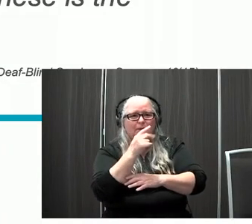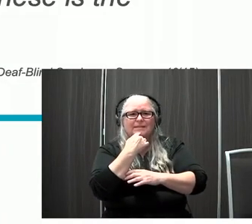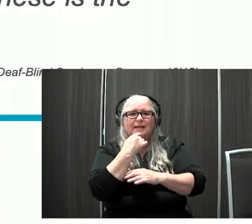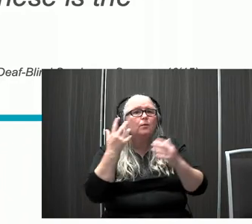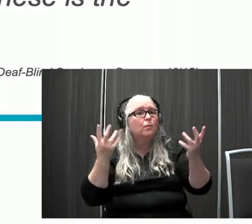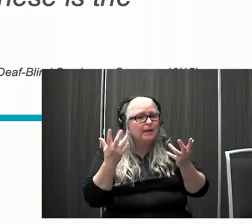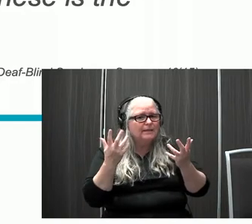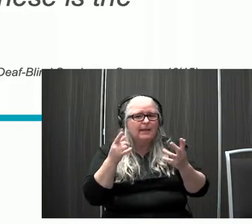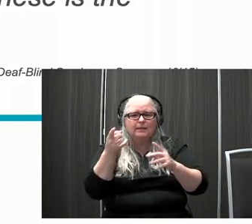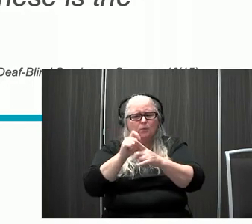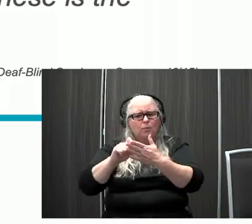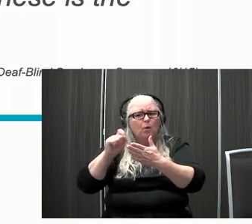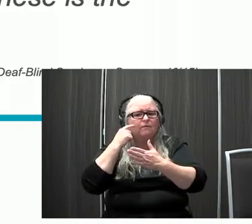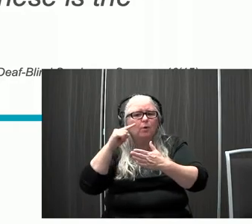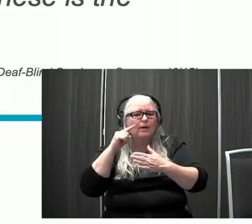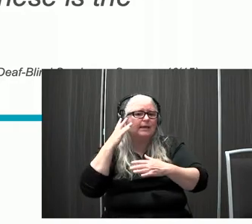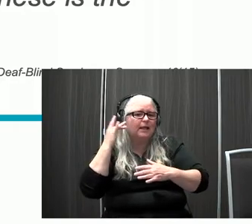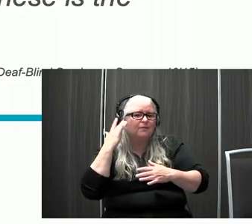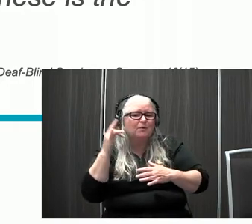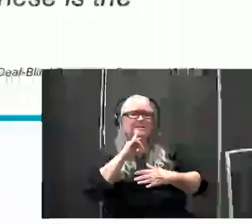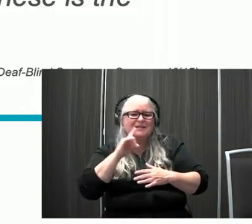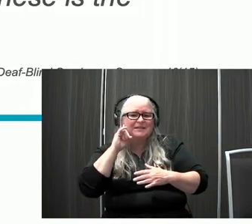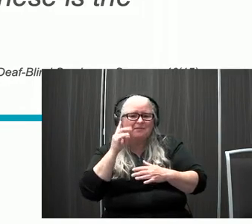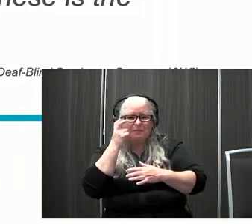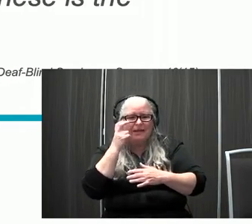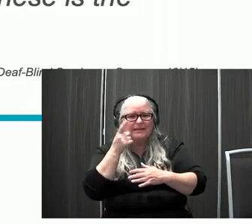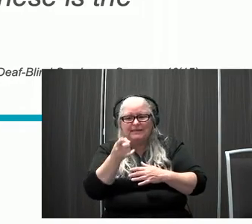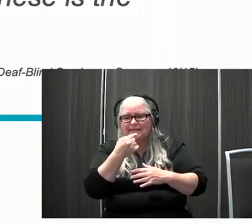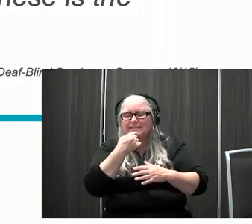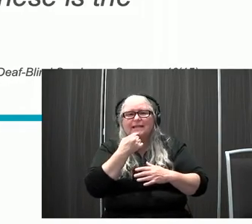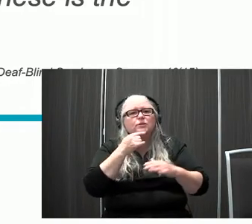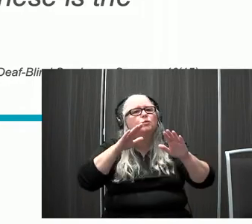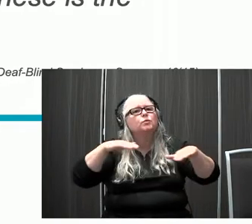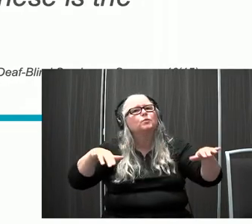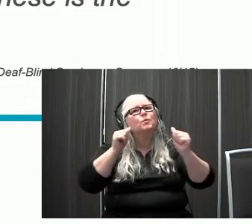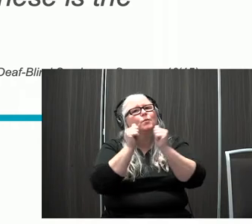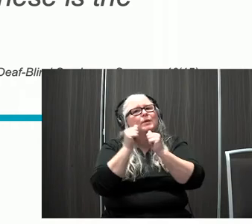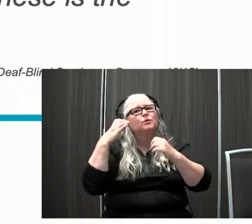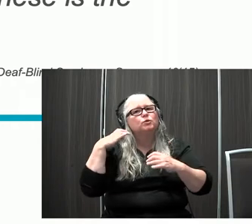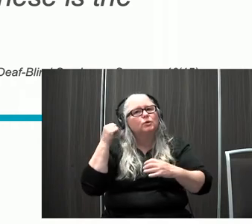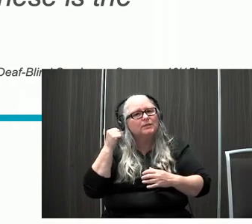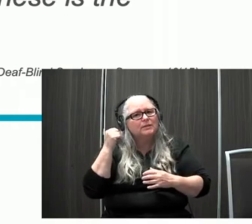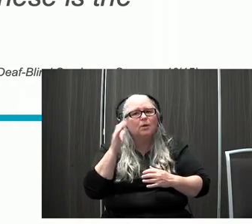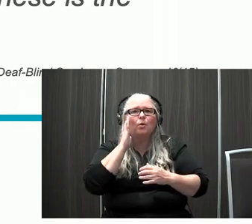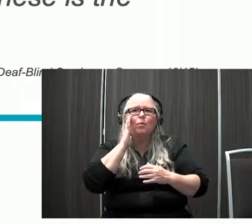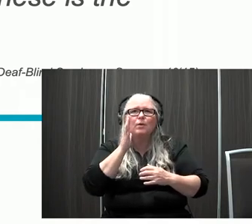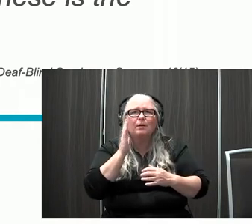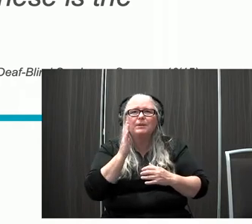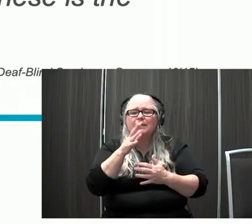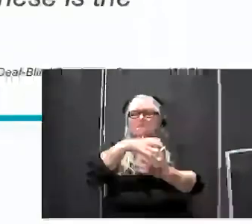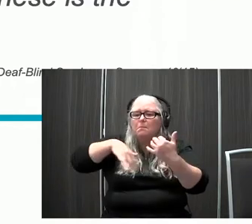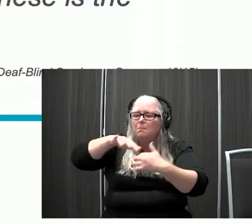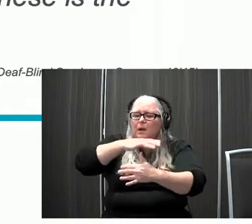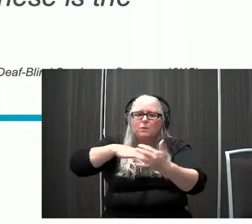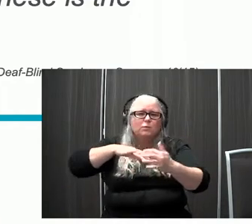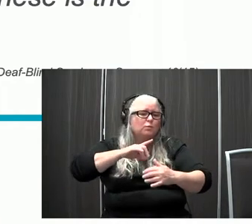California DeafBlind Services and Resources. And he says that children with CHARGE are also likely to be amongst the most truly